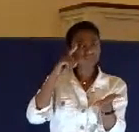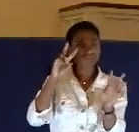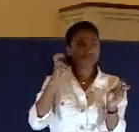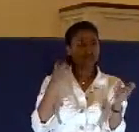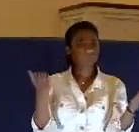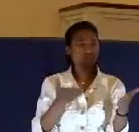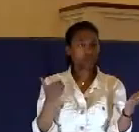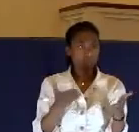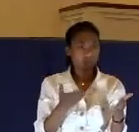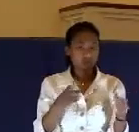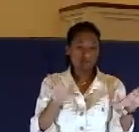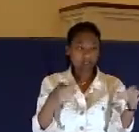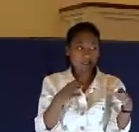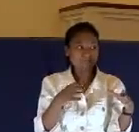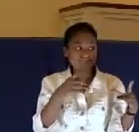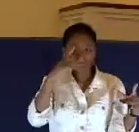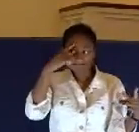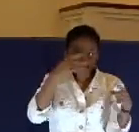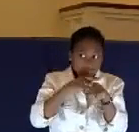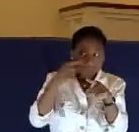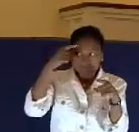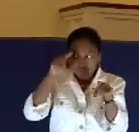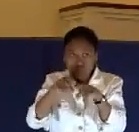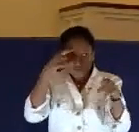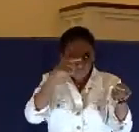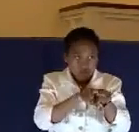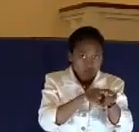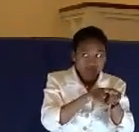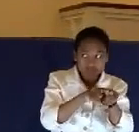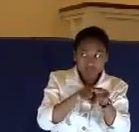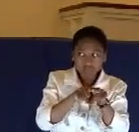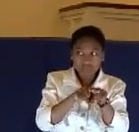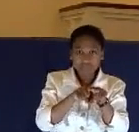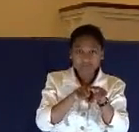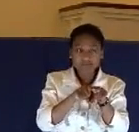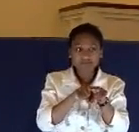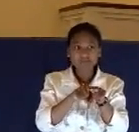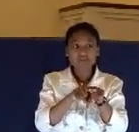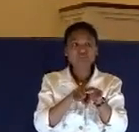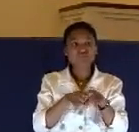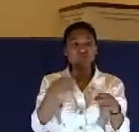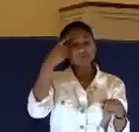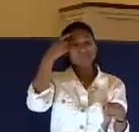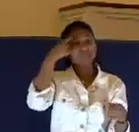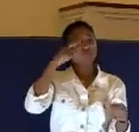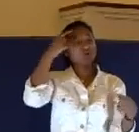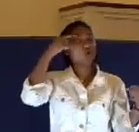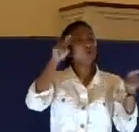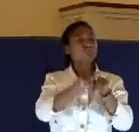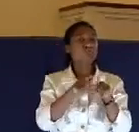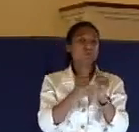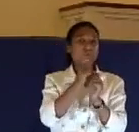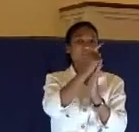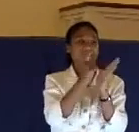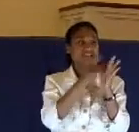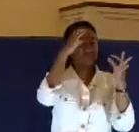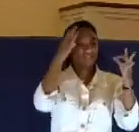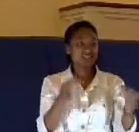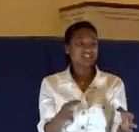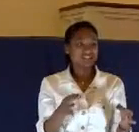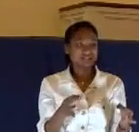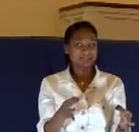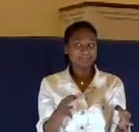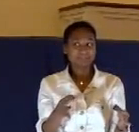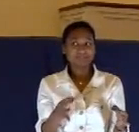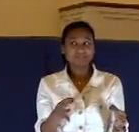to legitimize an illegal decision that was made in the middle of the night. If they come to Rome and say, oh, yeah, we made this decision 3 in